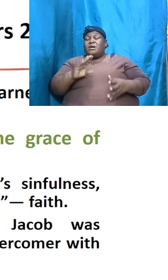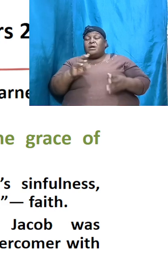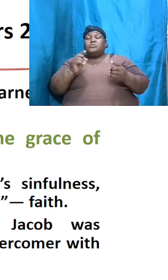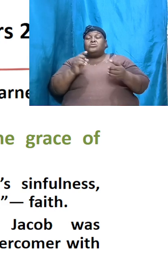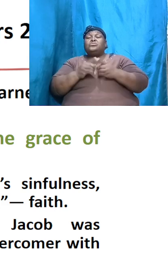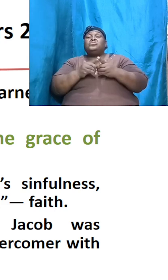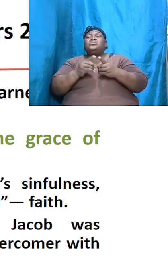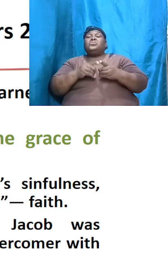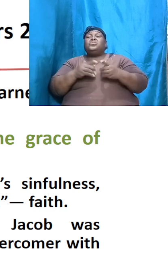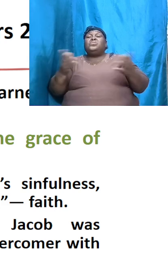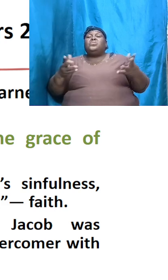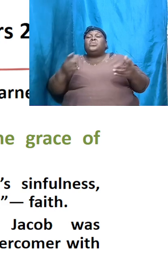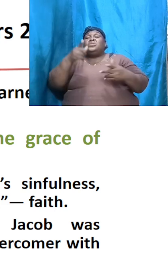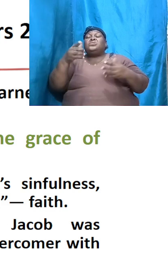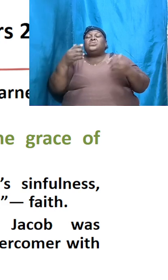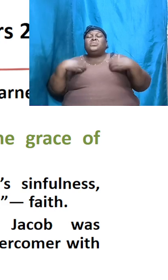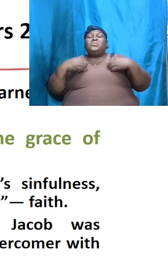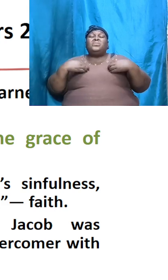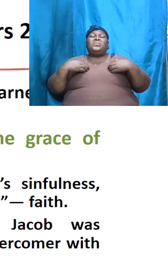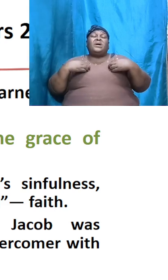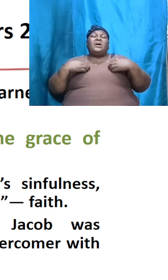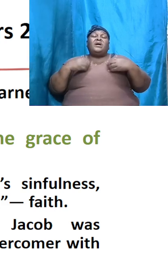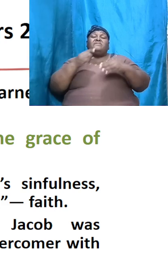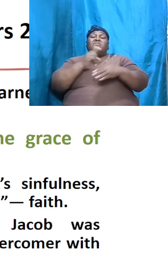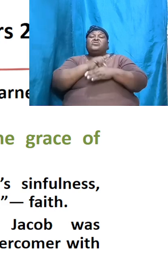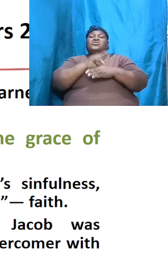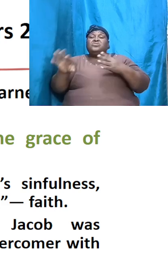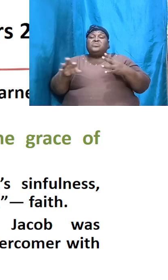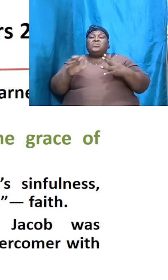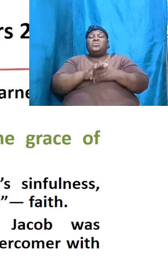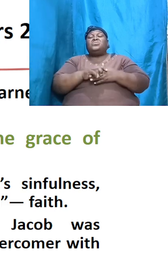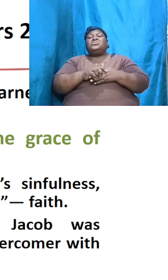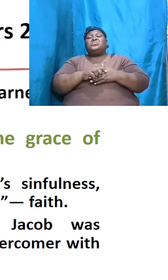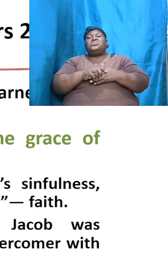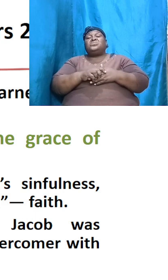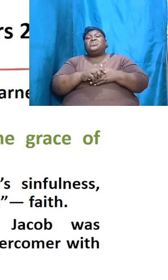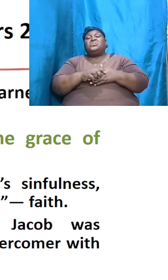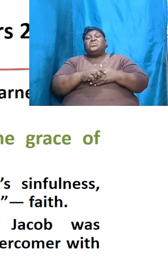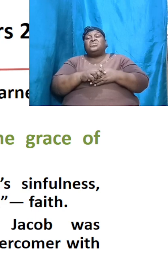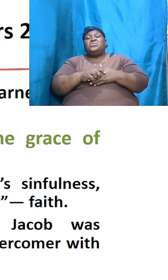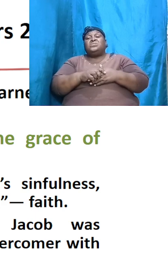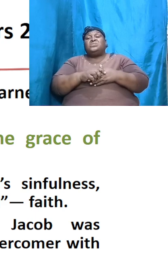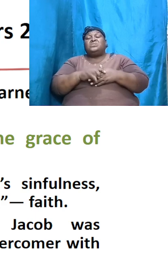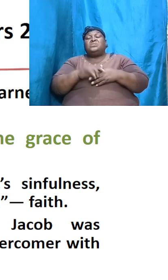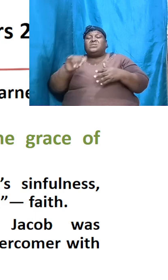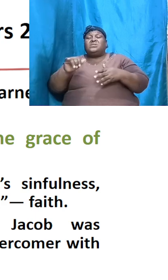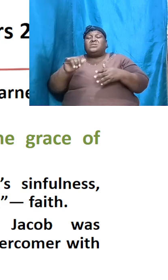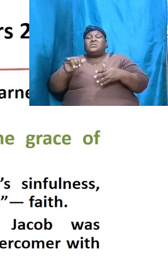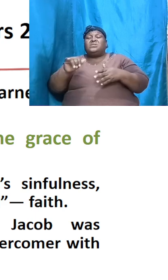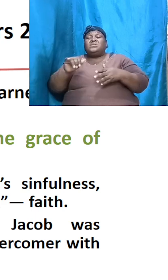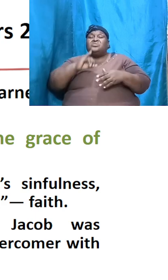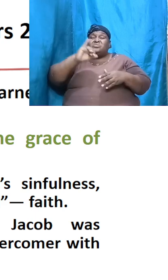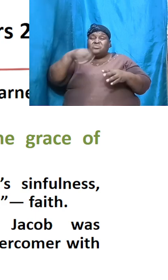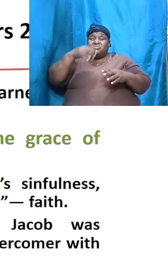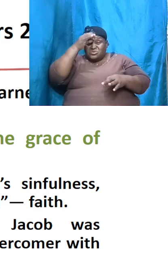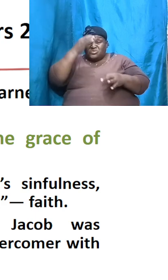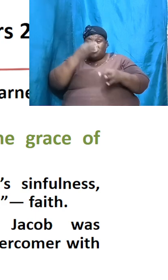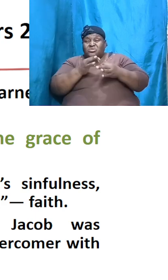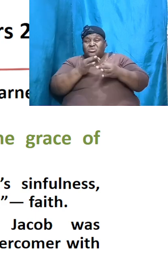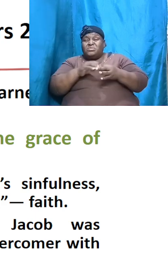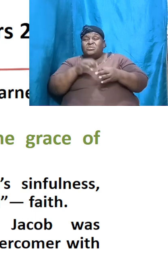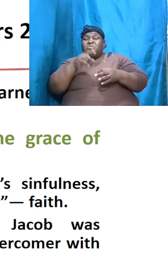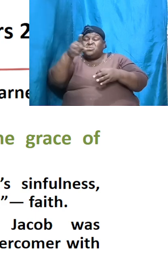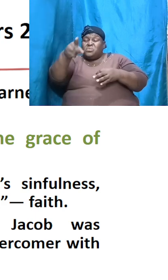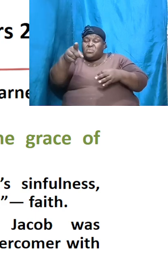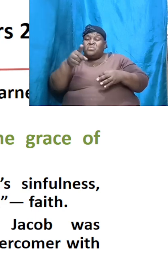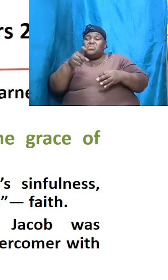he's done with you no that was the just recompense because of things that you and